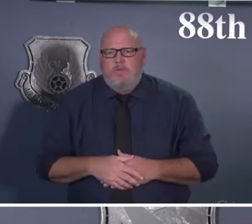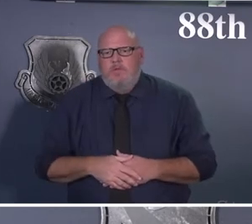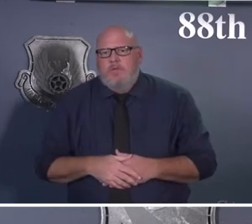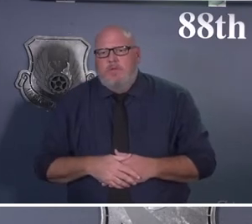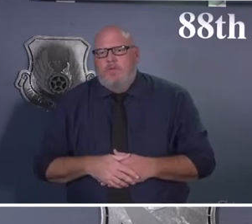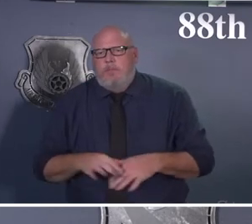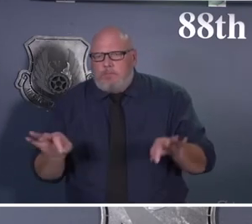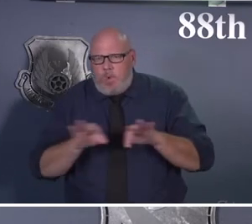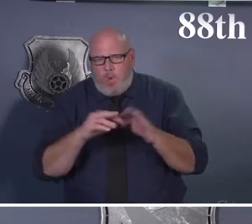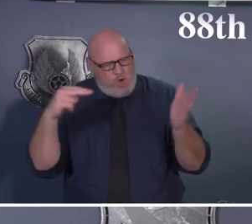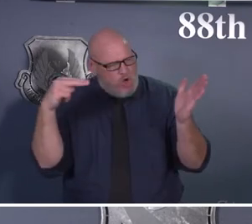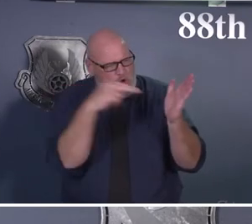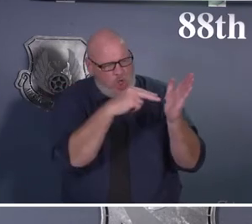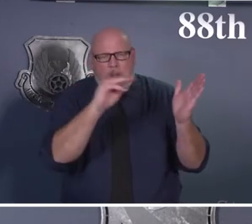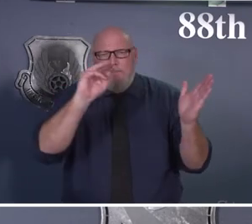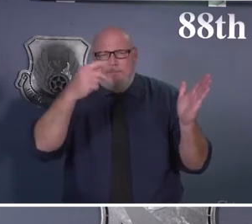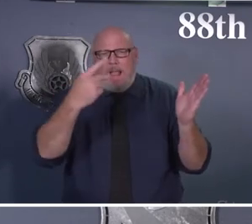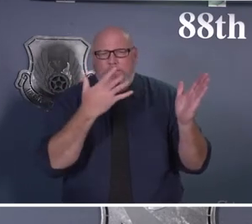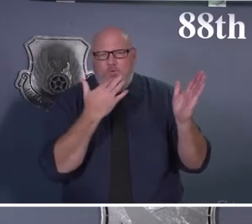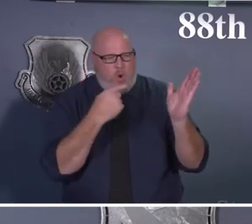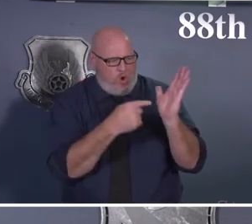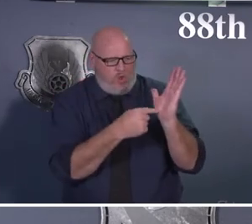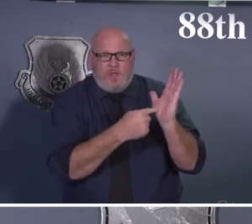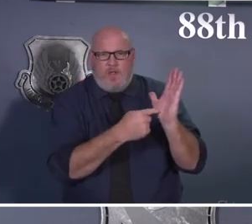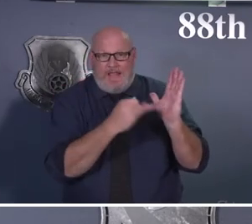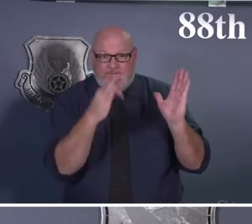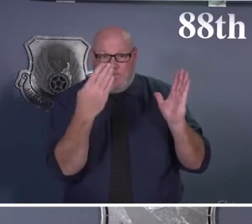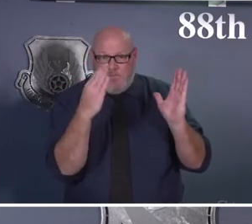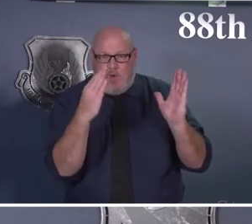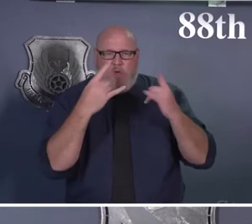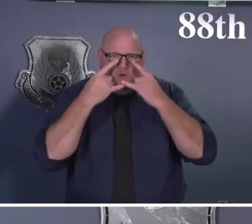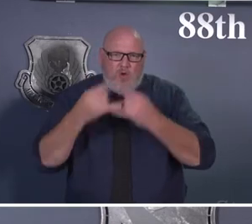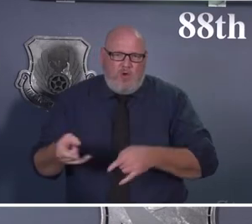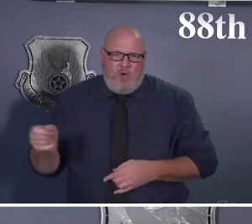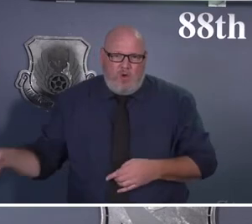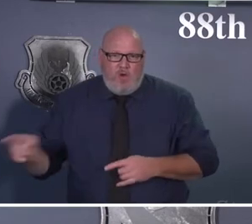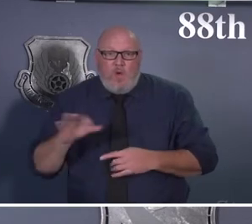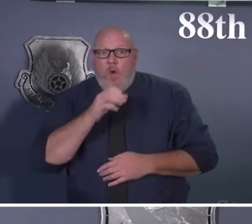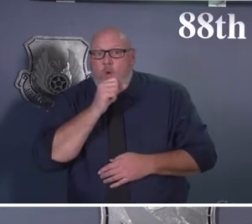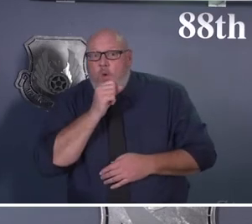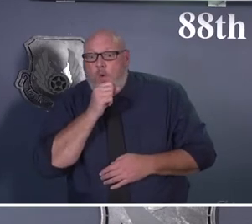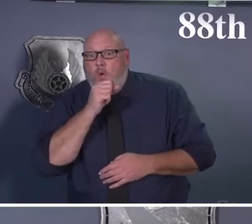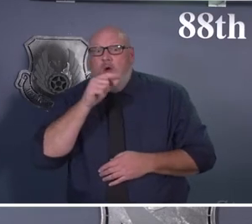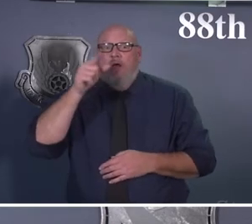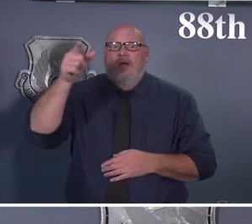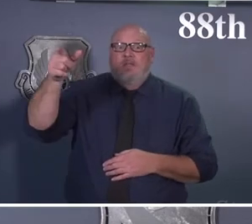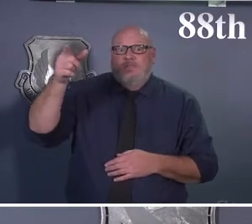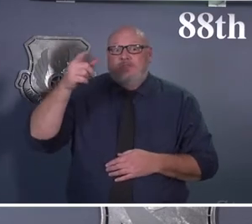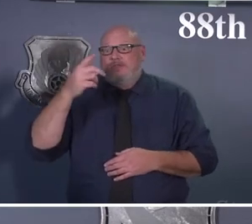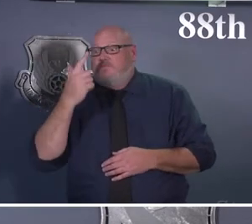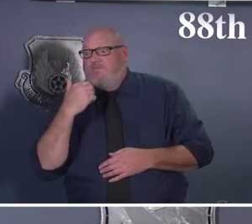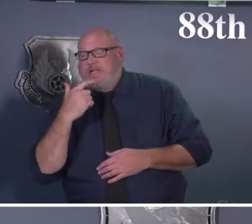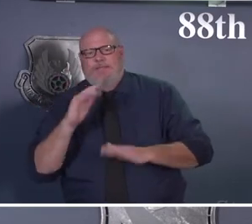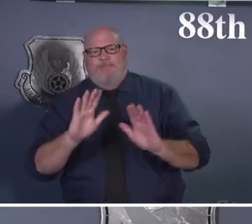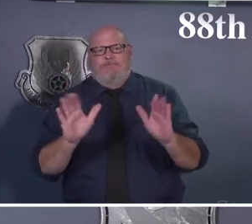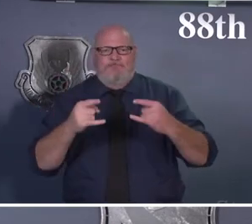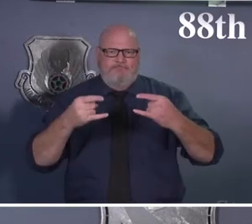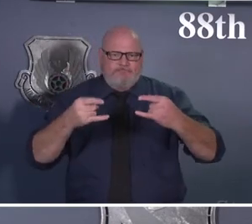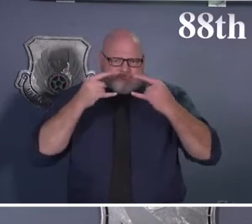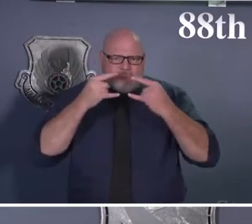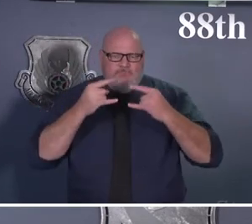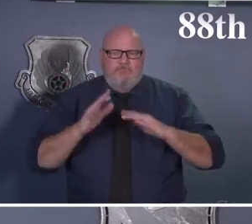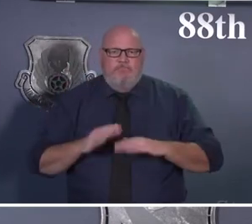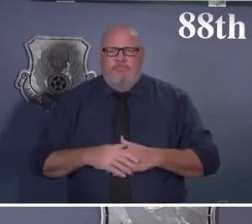start to see Ohio on the CDC COVID data tracker, not have all of their counties in red. As a matter of fact, if you look up in that Cleveland